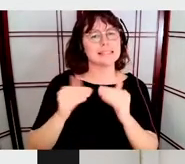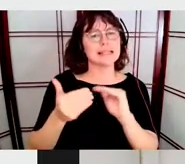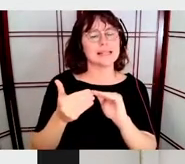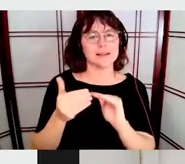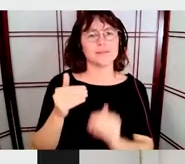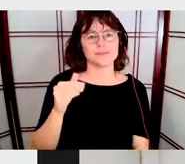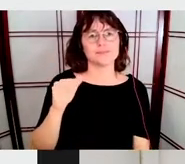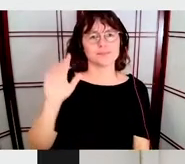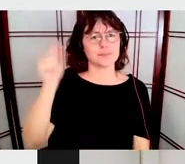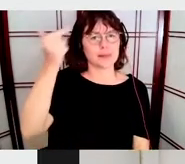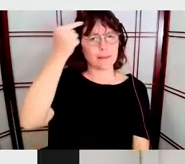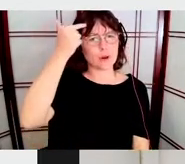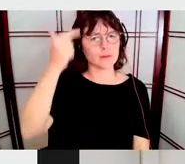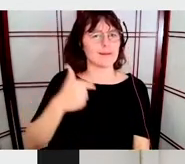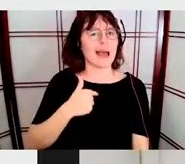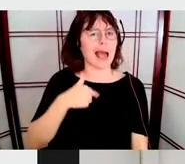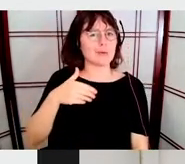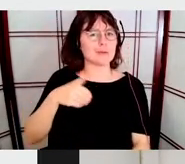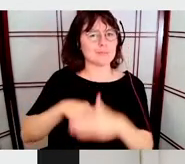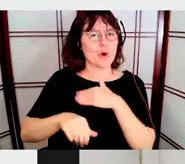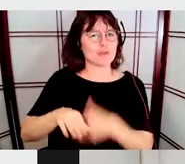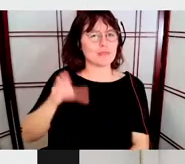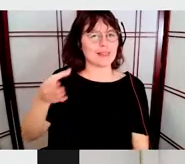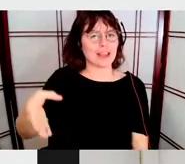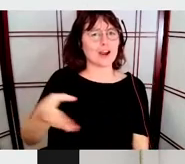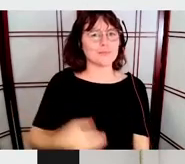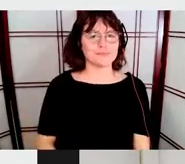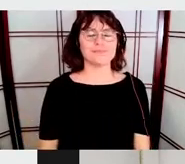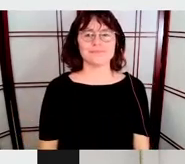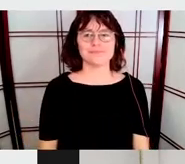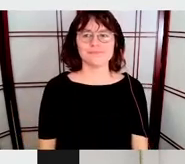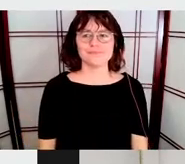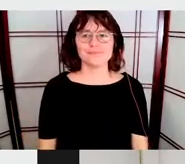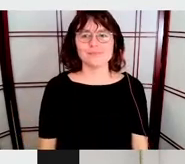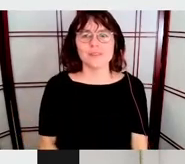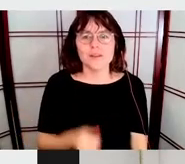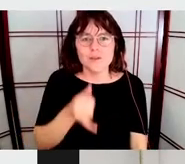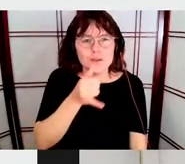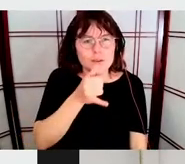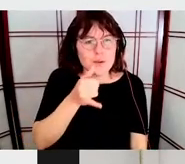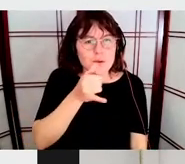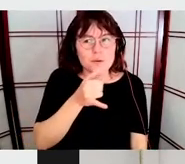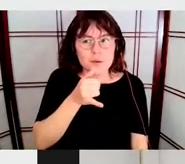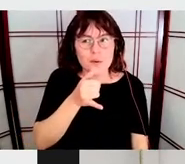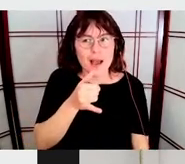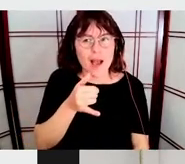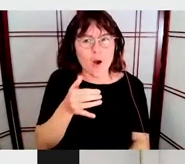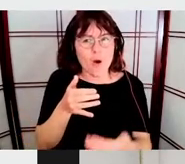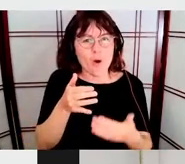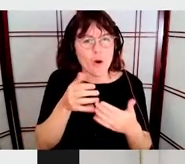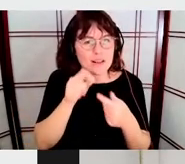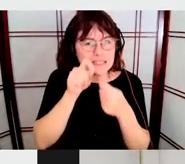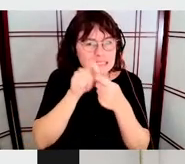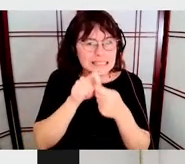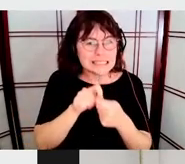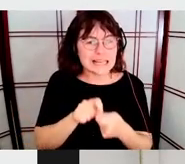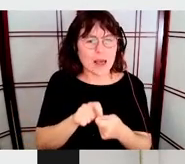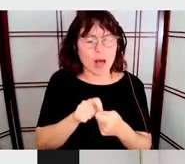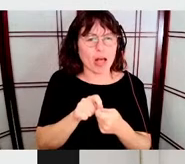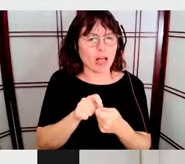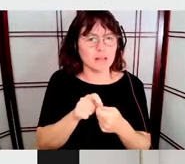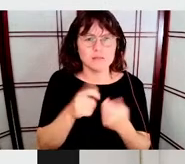Look at the M, just a person turned around. This is incredible.